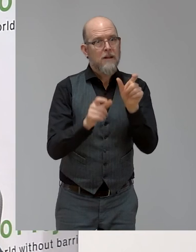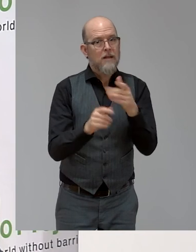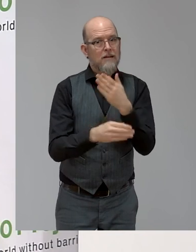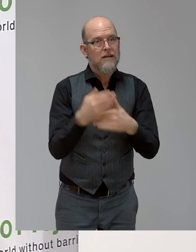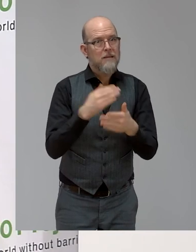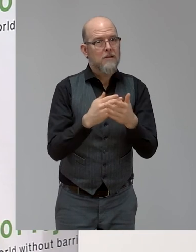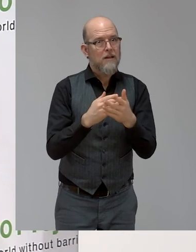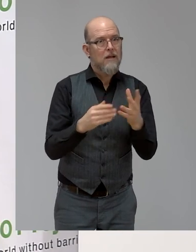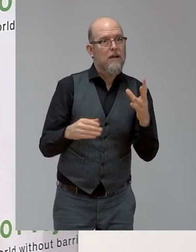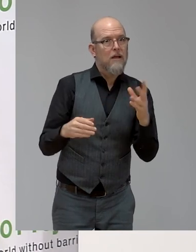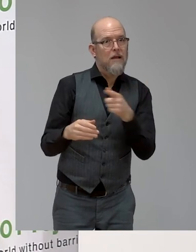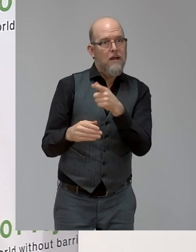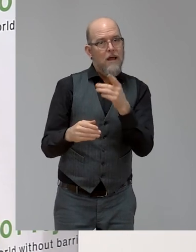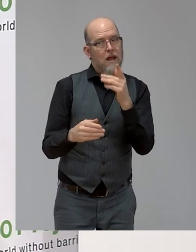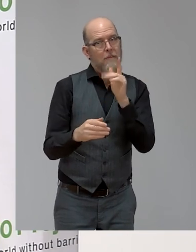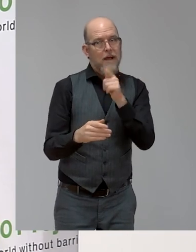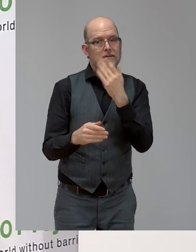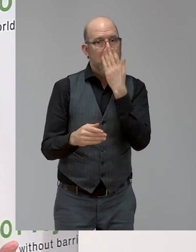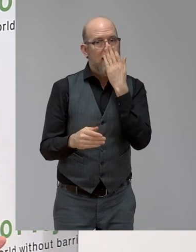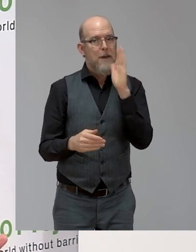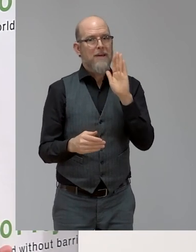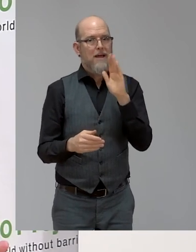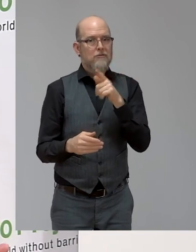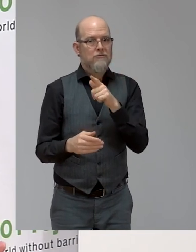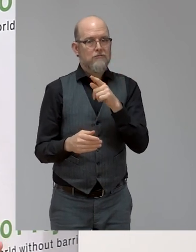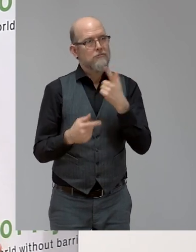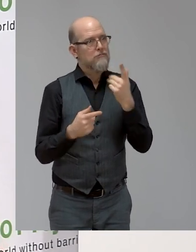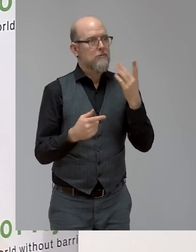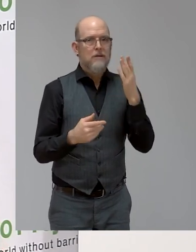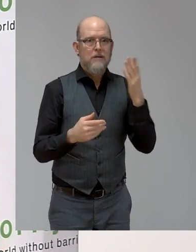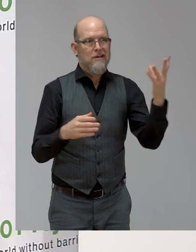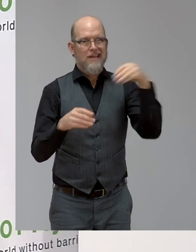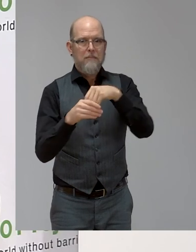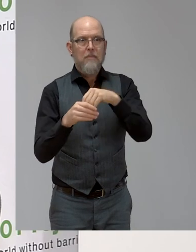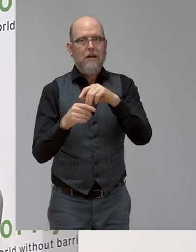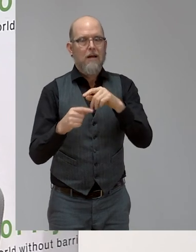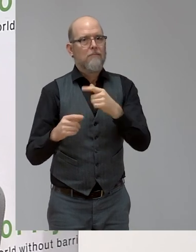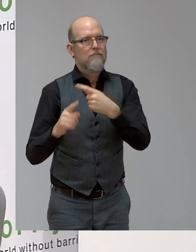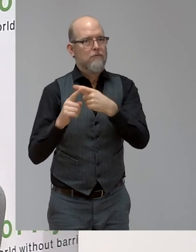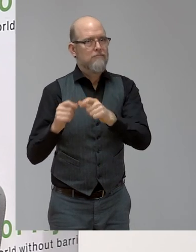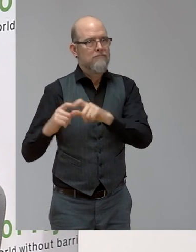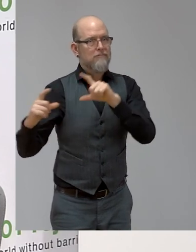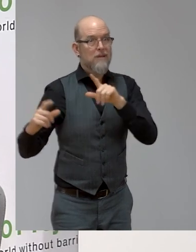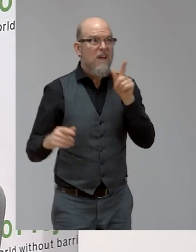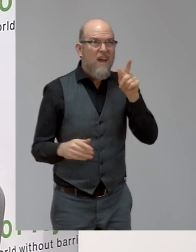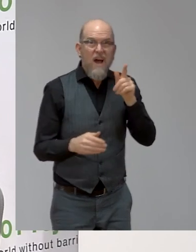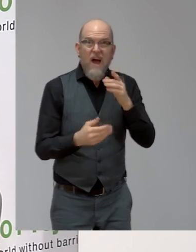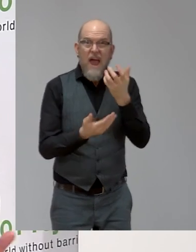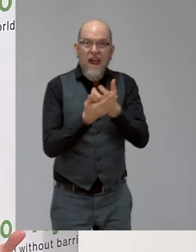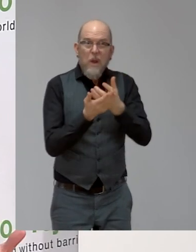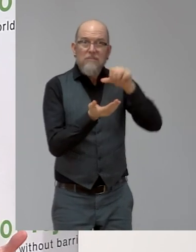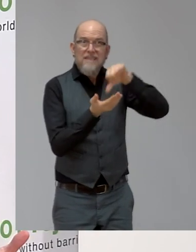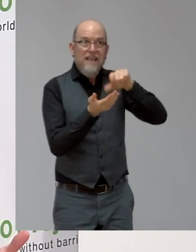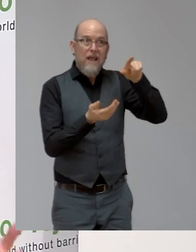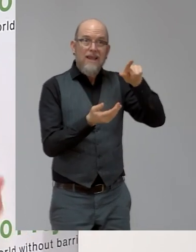kind of communication and that the Chamber of Commerce does that is, I think, so highly needed. And